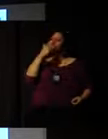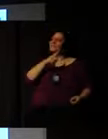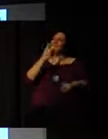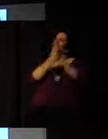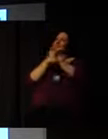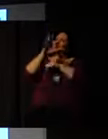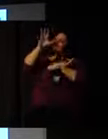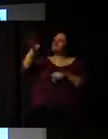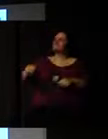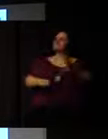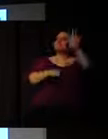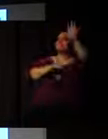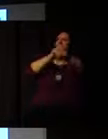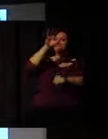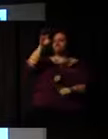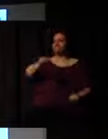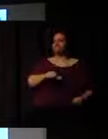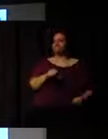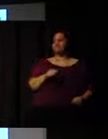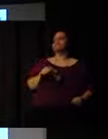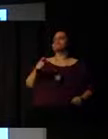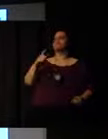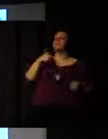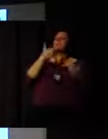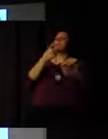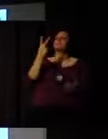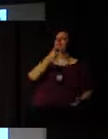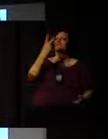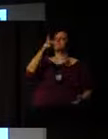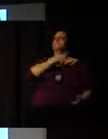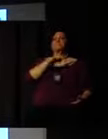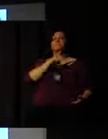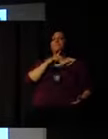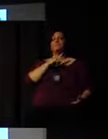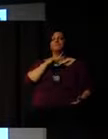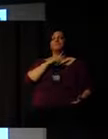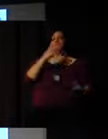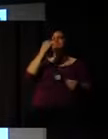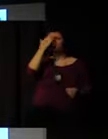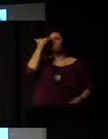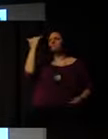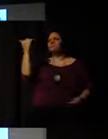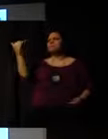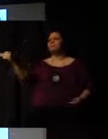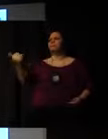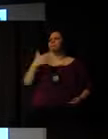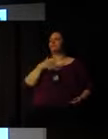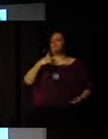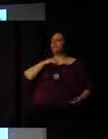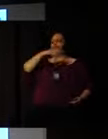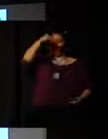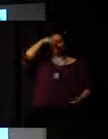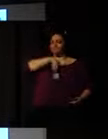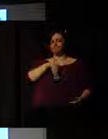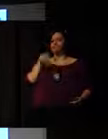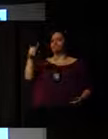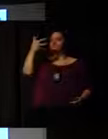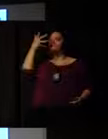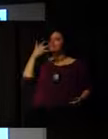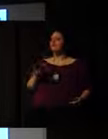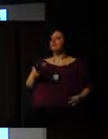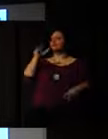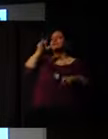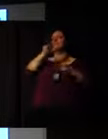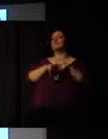also add value. They bring with them a lot of skill as well. And, you know, they don't want to go sit in some old-age home and